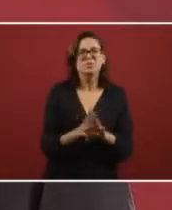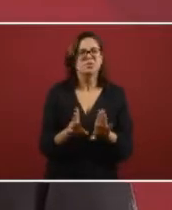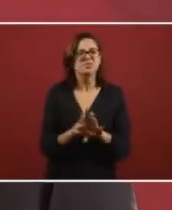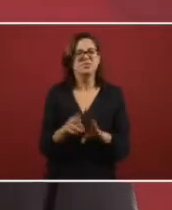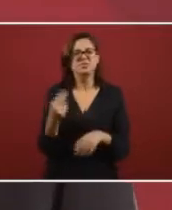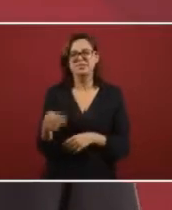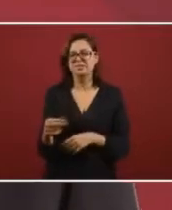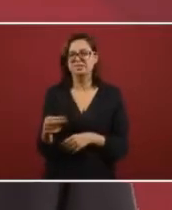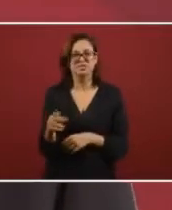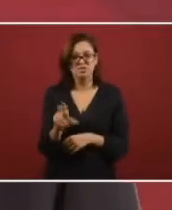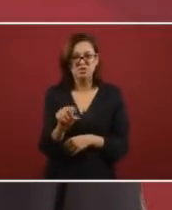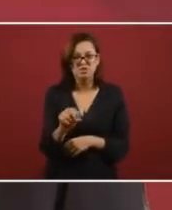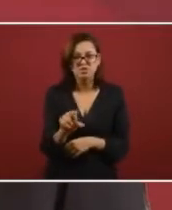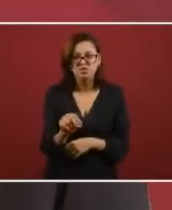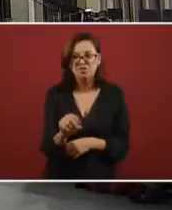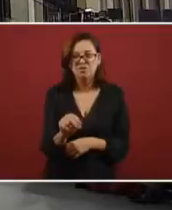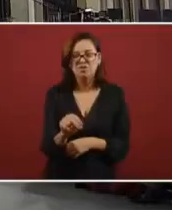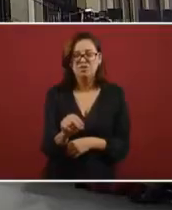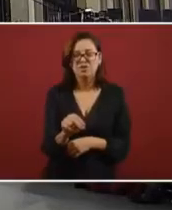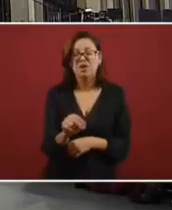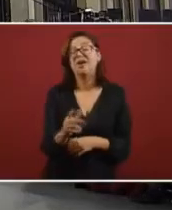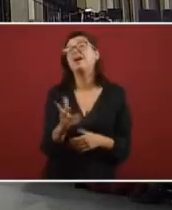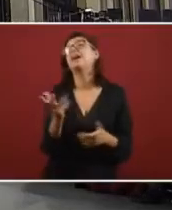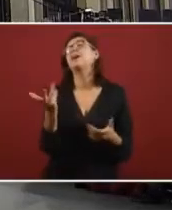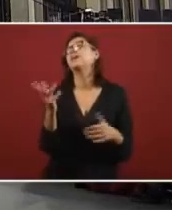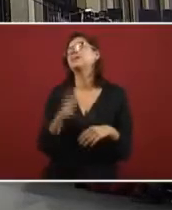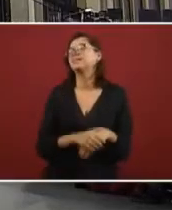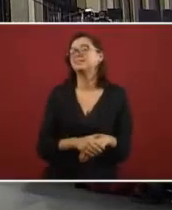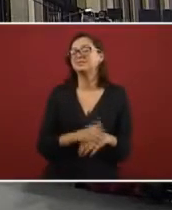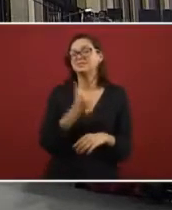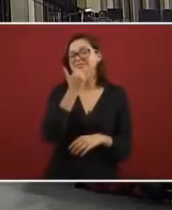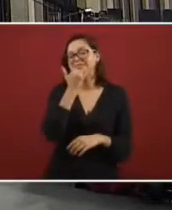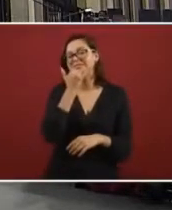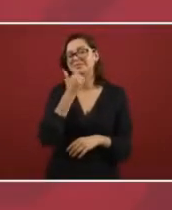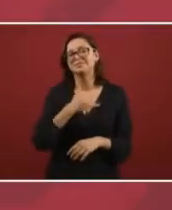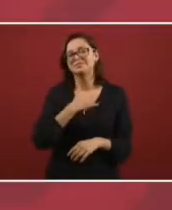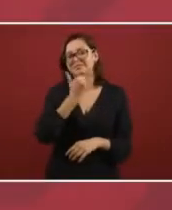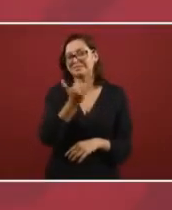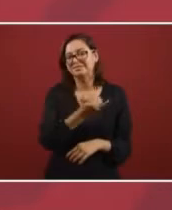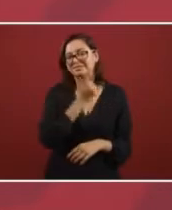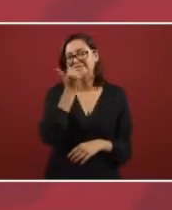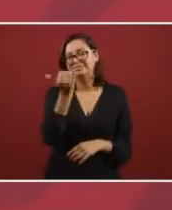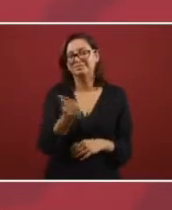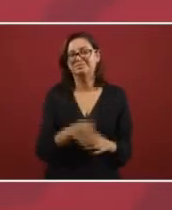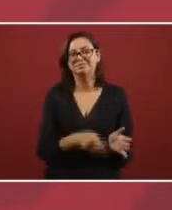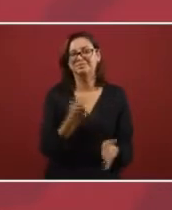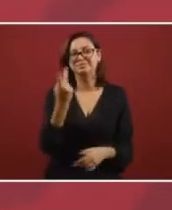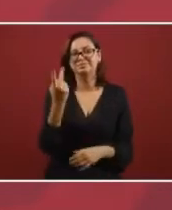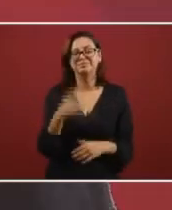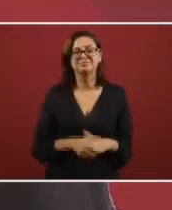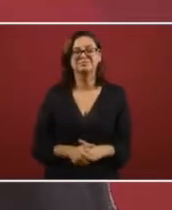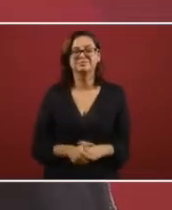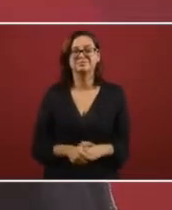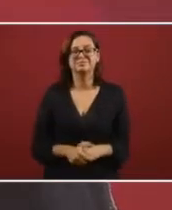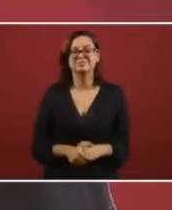That. No? Oh, it's not that? No. They direct